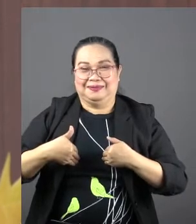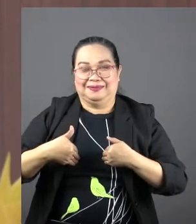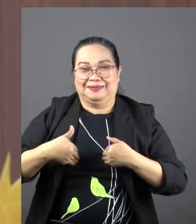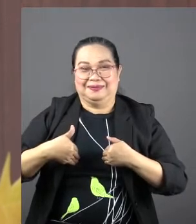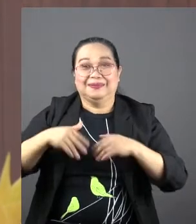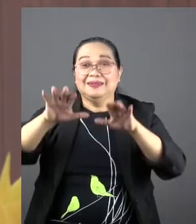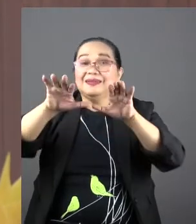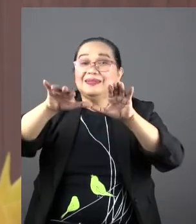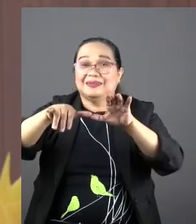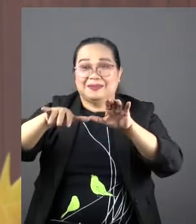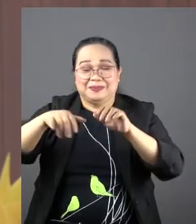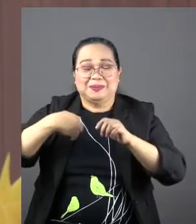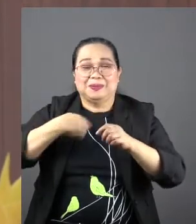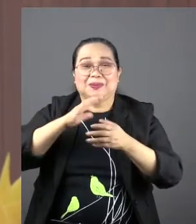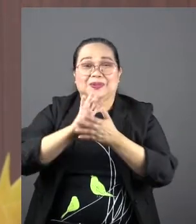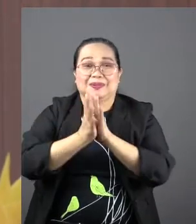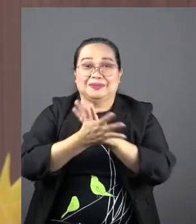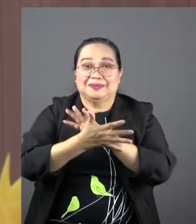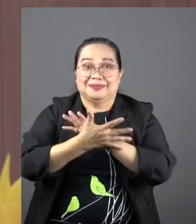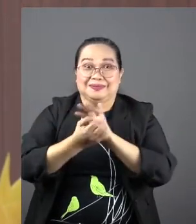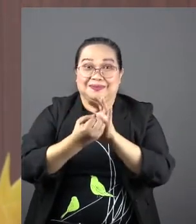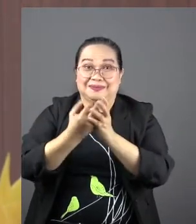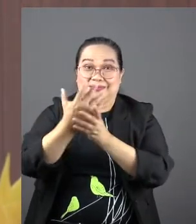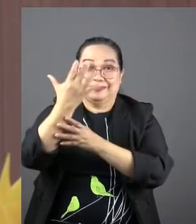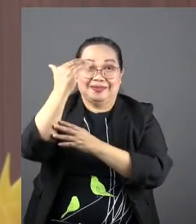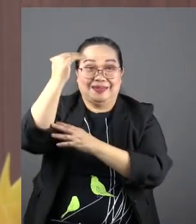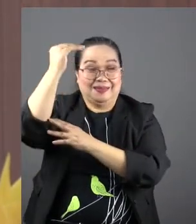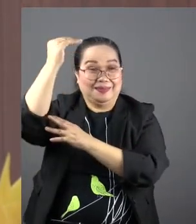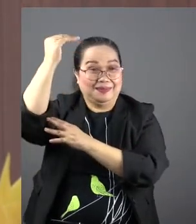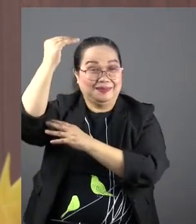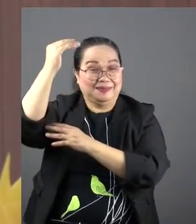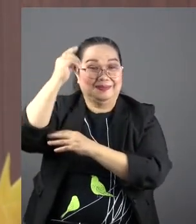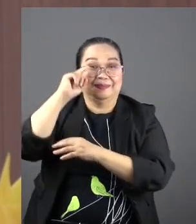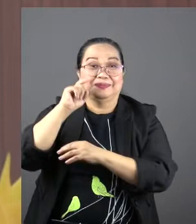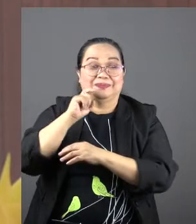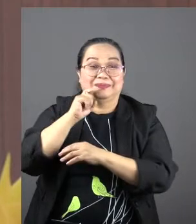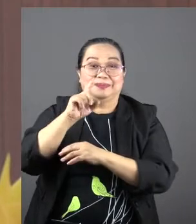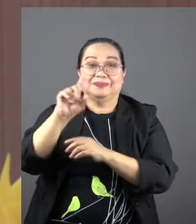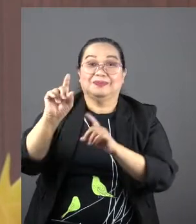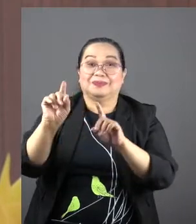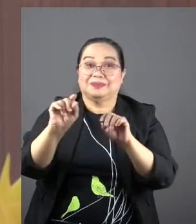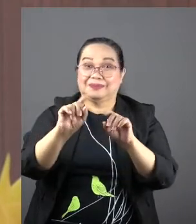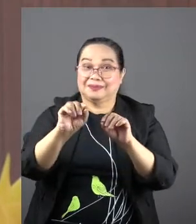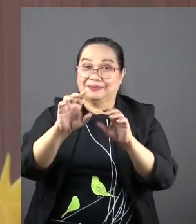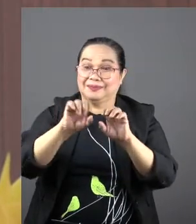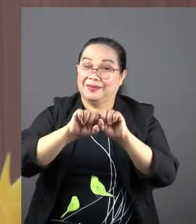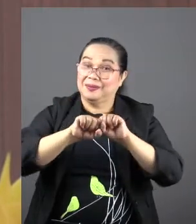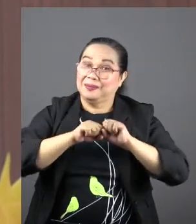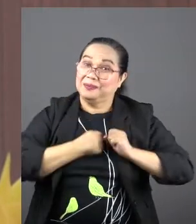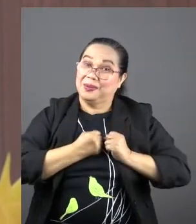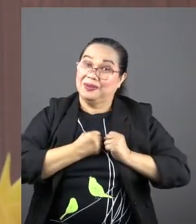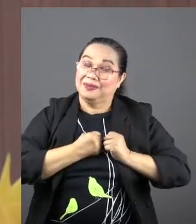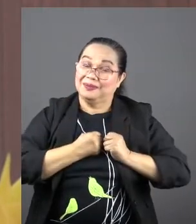And then they grow up and become teenagers and young adults. And they do something that breaks your heart.